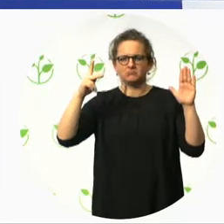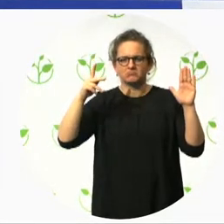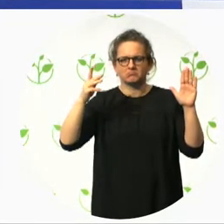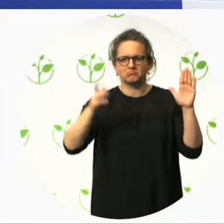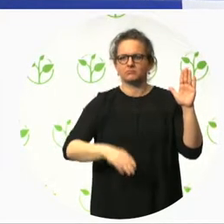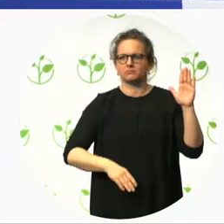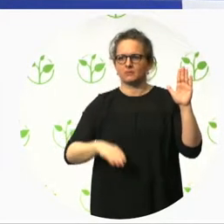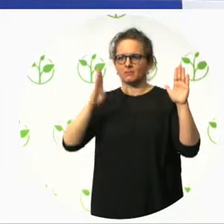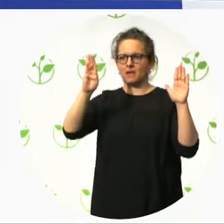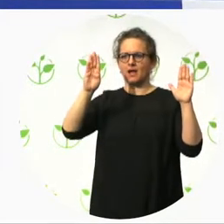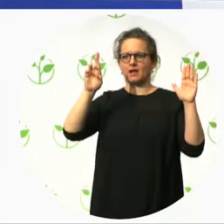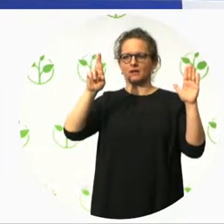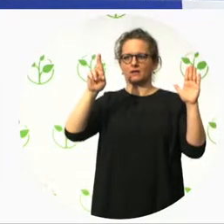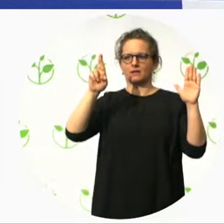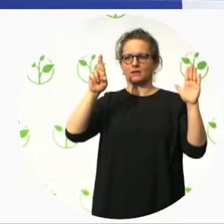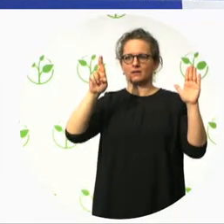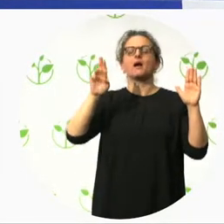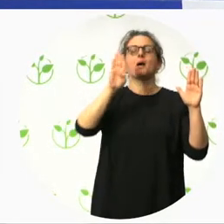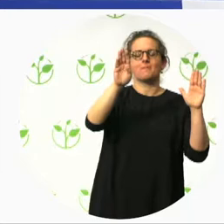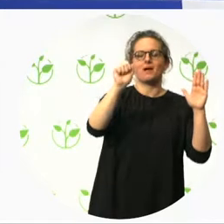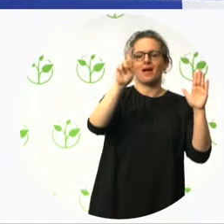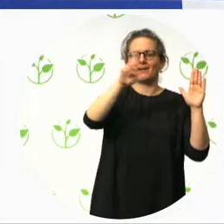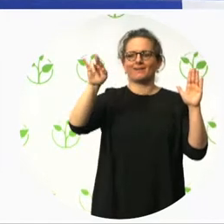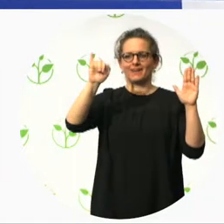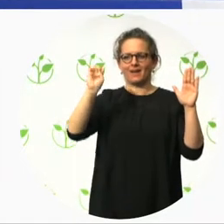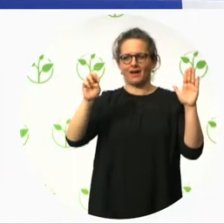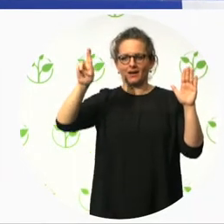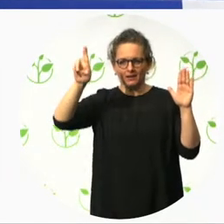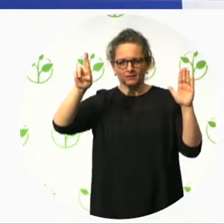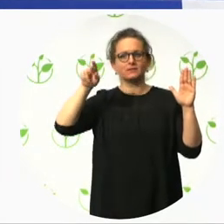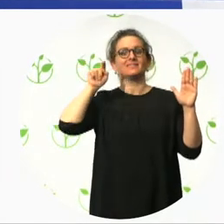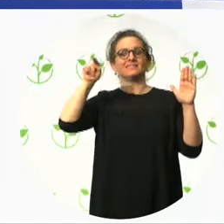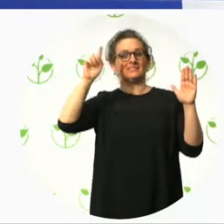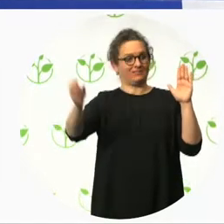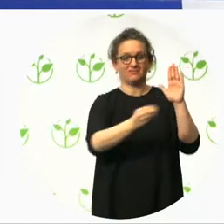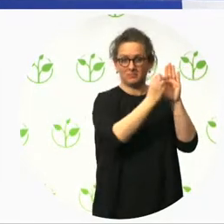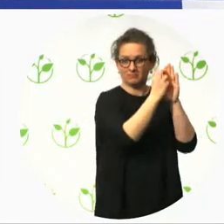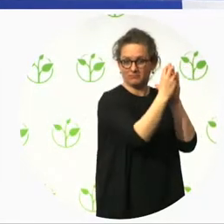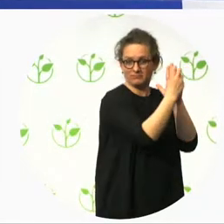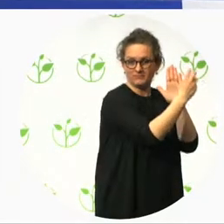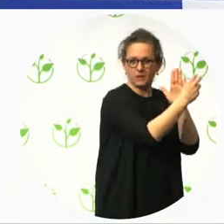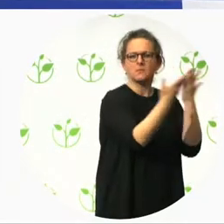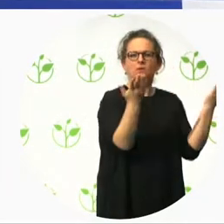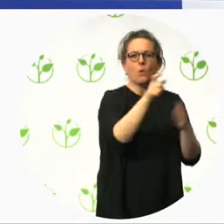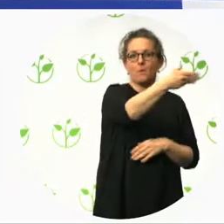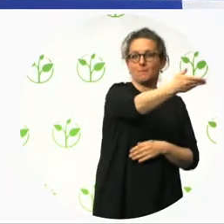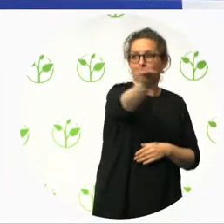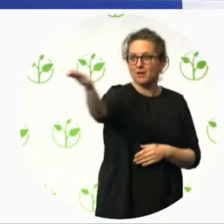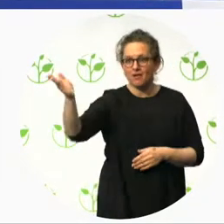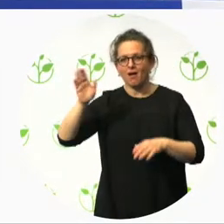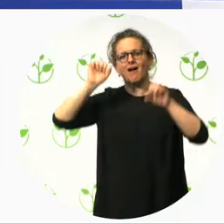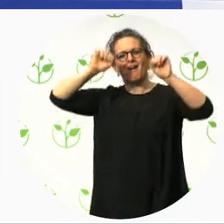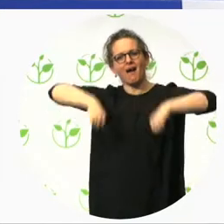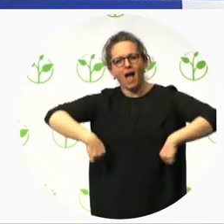situation and its premises regarding accessibility. Since 2015,